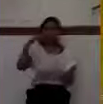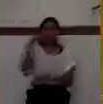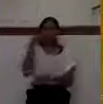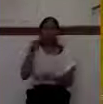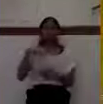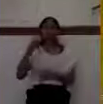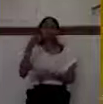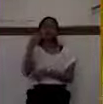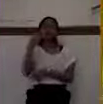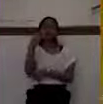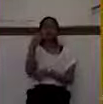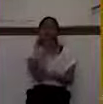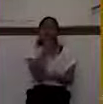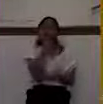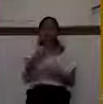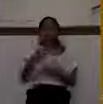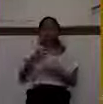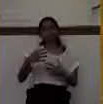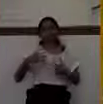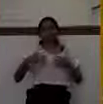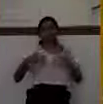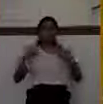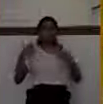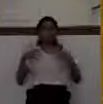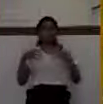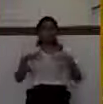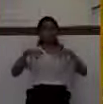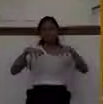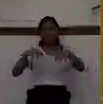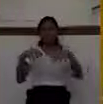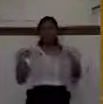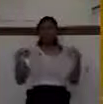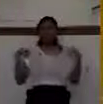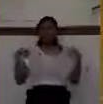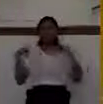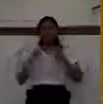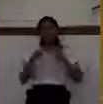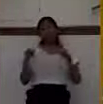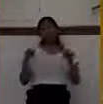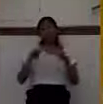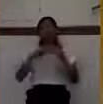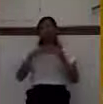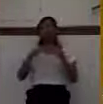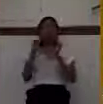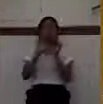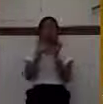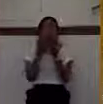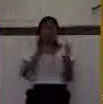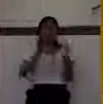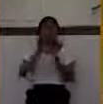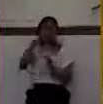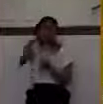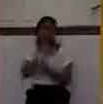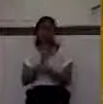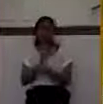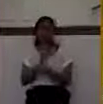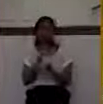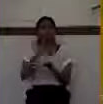let me just tell you this. Remember this, that the Bible, when the Bible is describing God, the Bible has a very